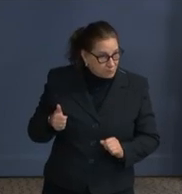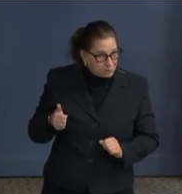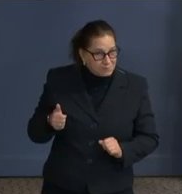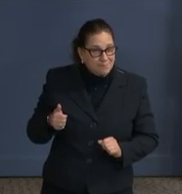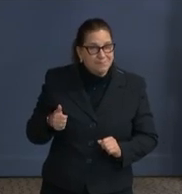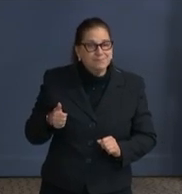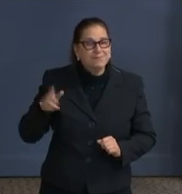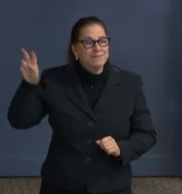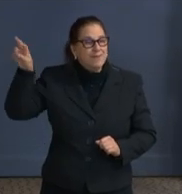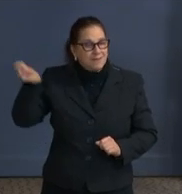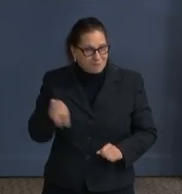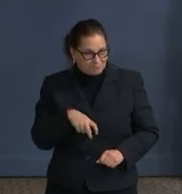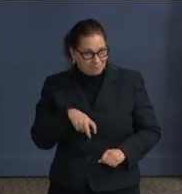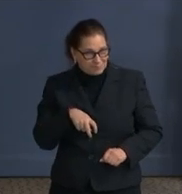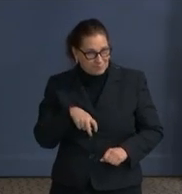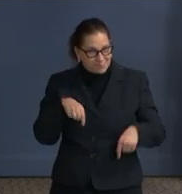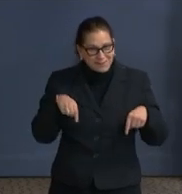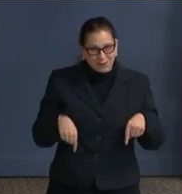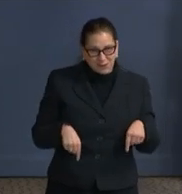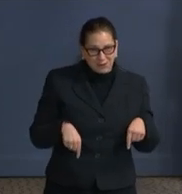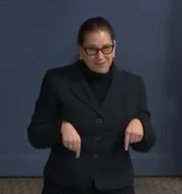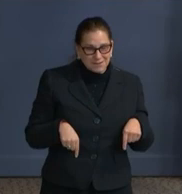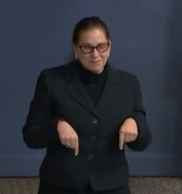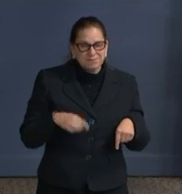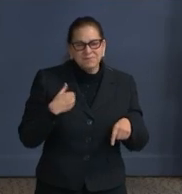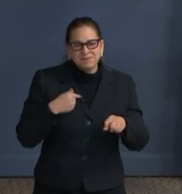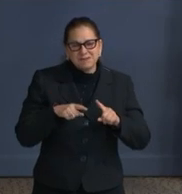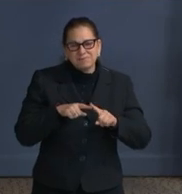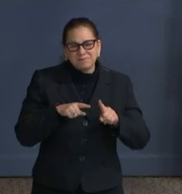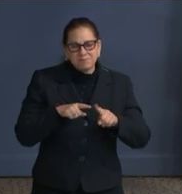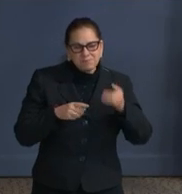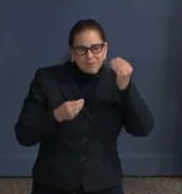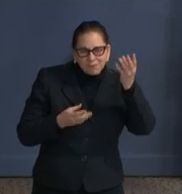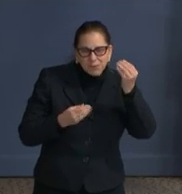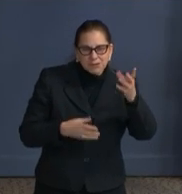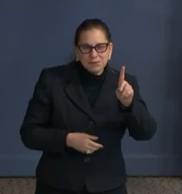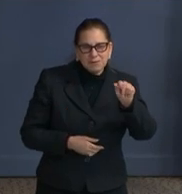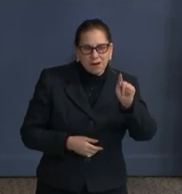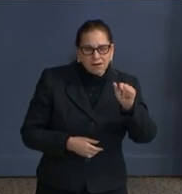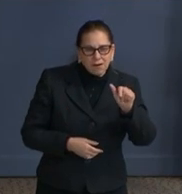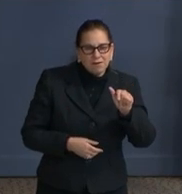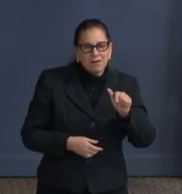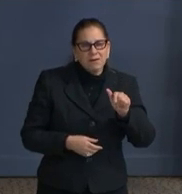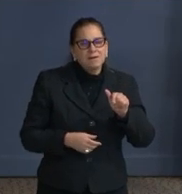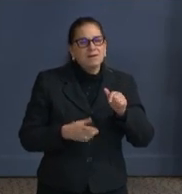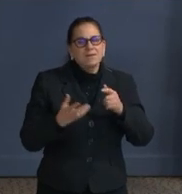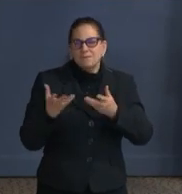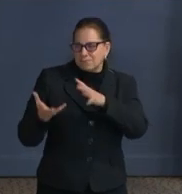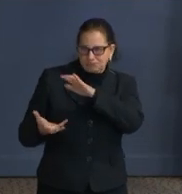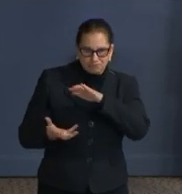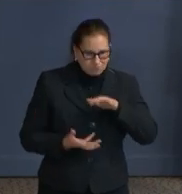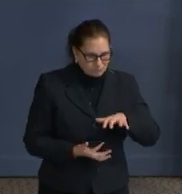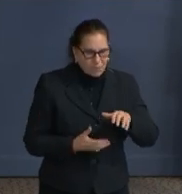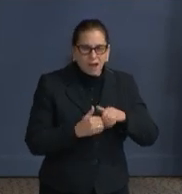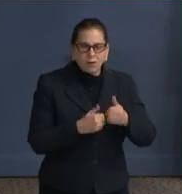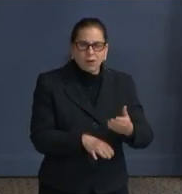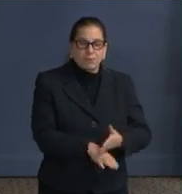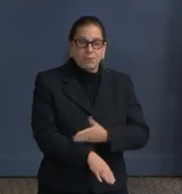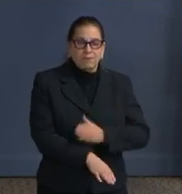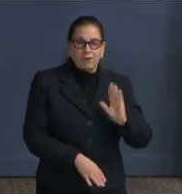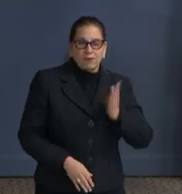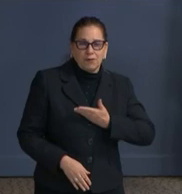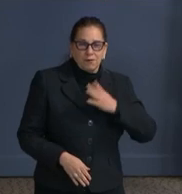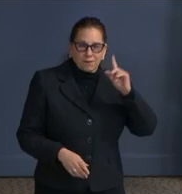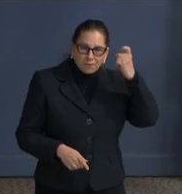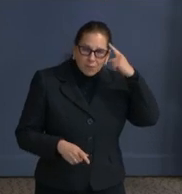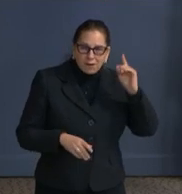using data and performance management to improve government services. And previously, Mr. Donahue worked at the